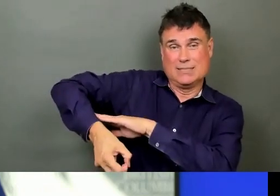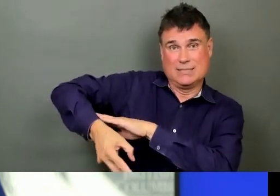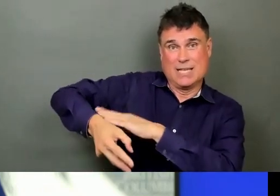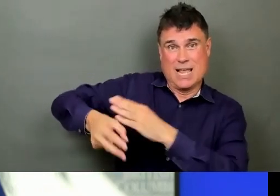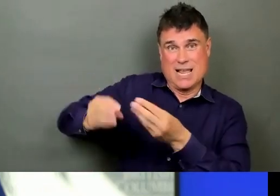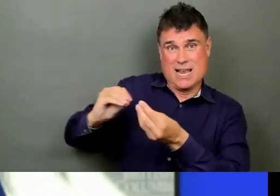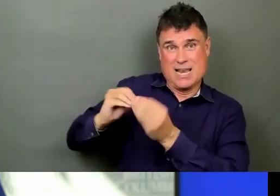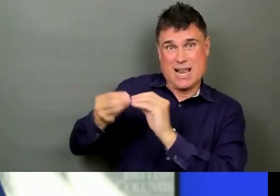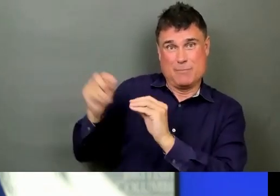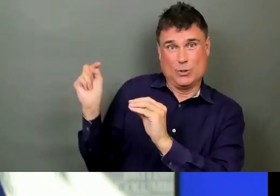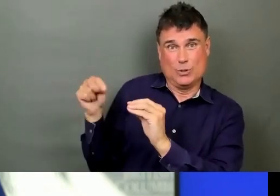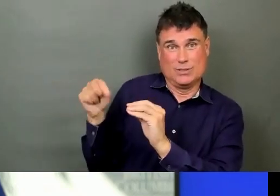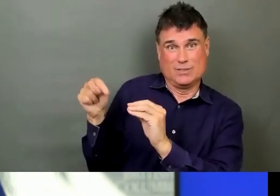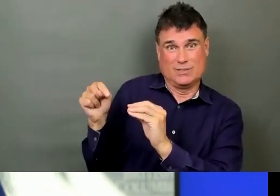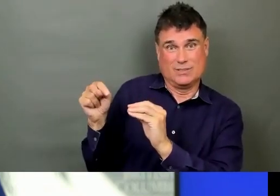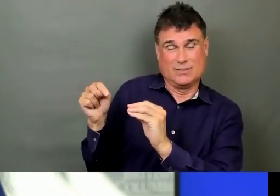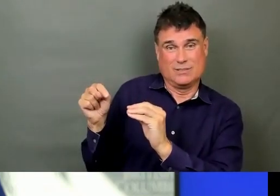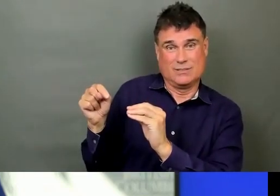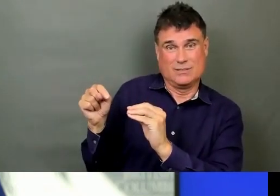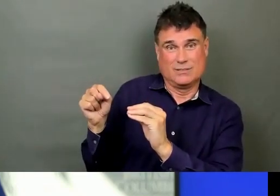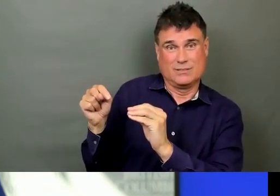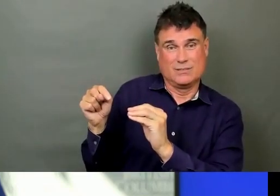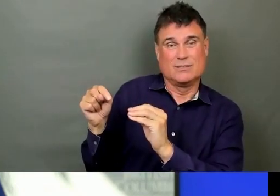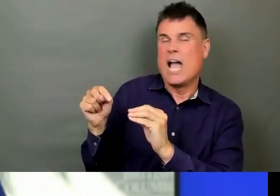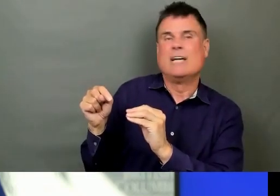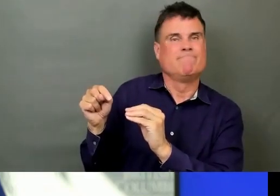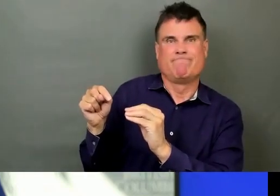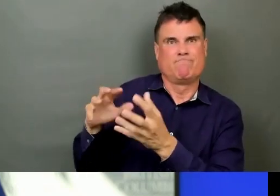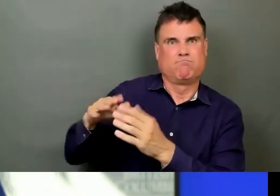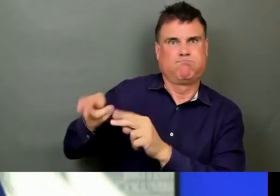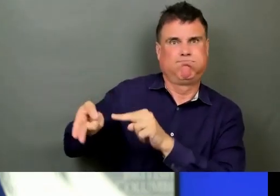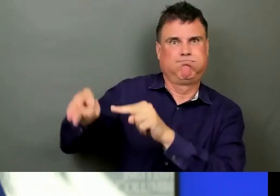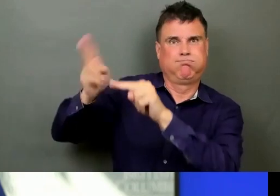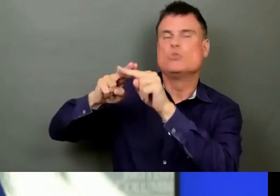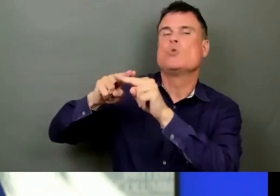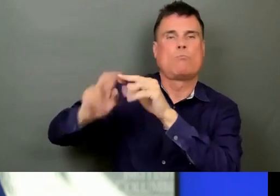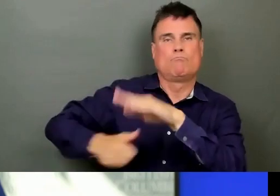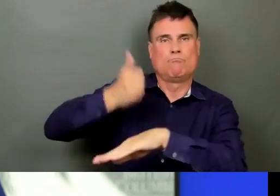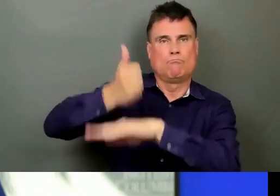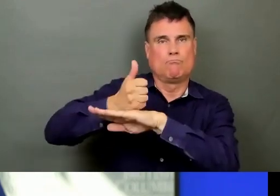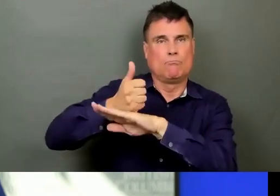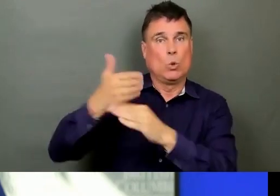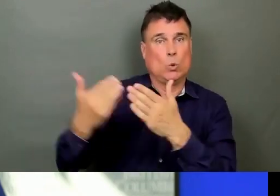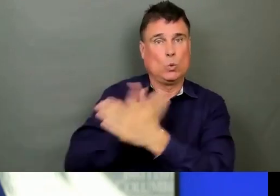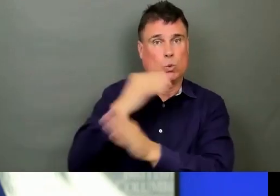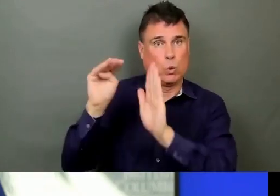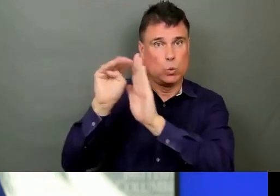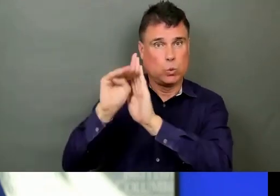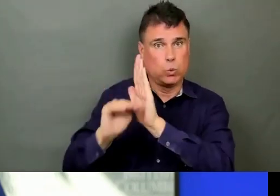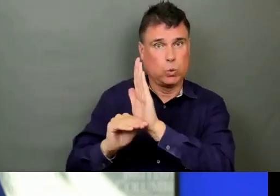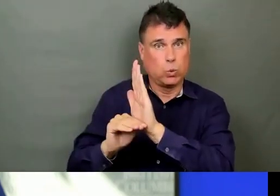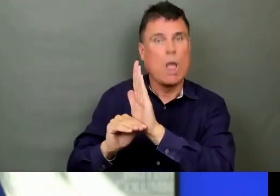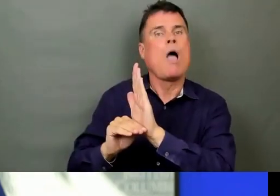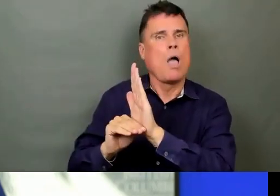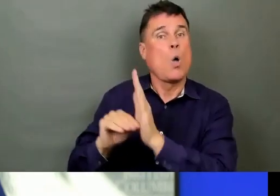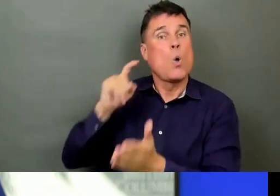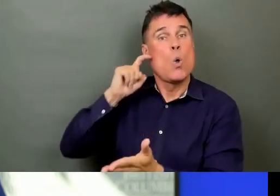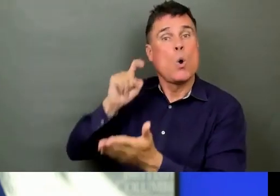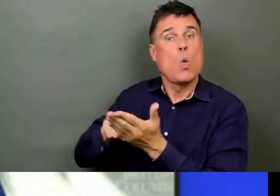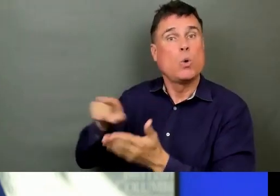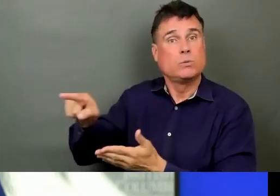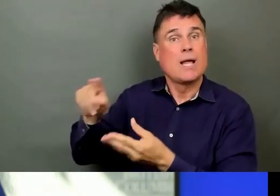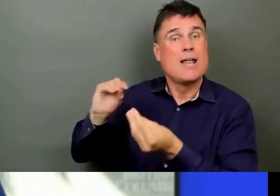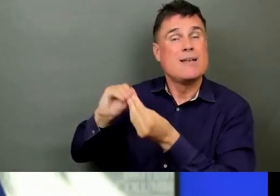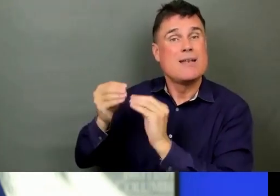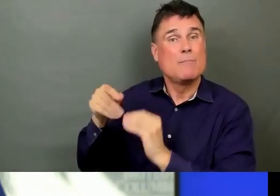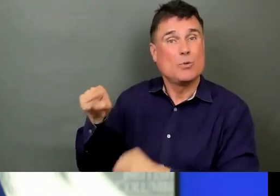anything anywhere on Tuesday morning in any event. It won't be because of travel on the weekend. So that's just the nature of COVID